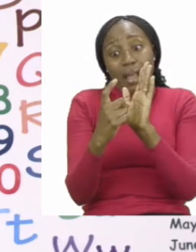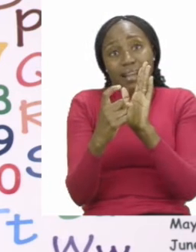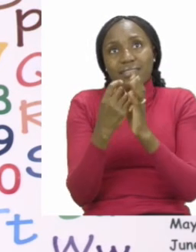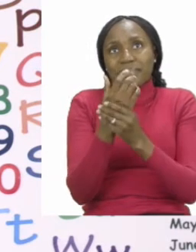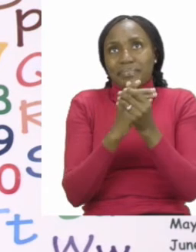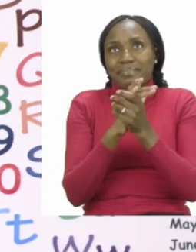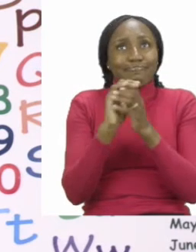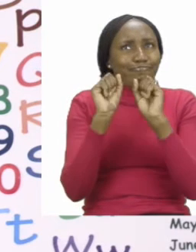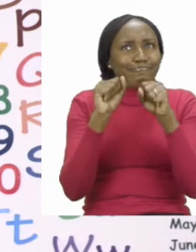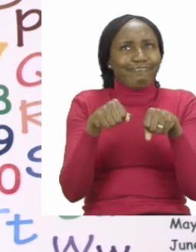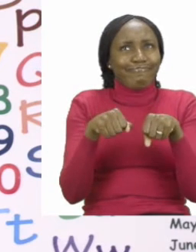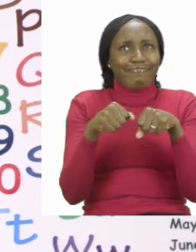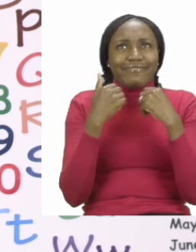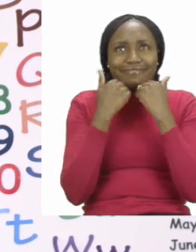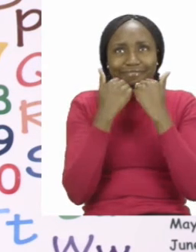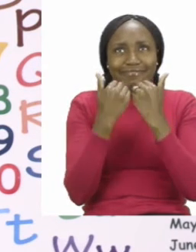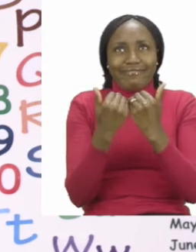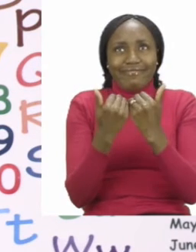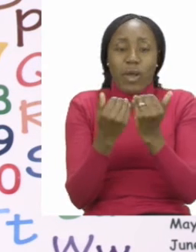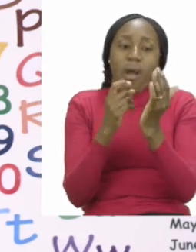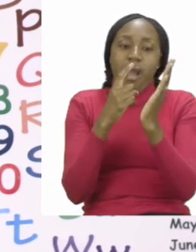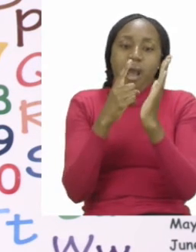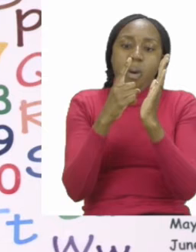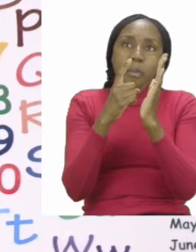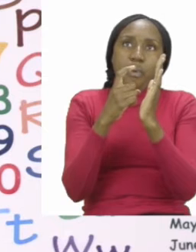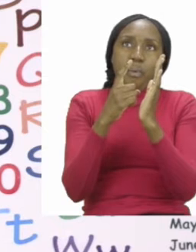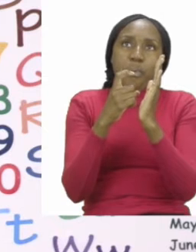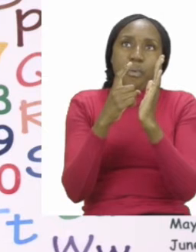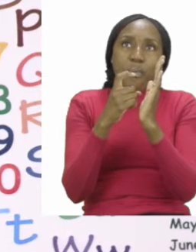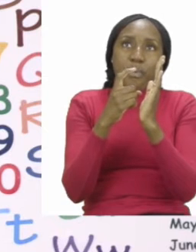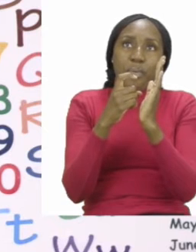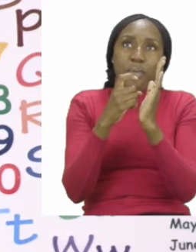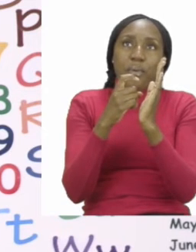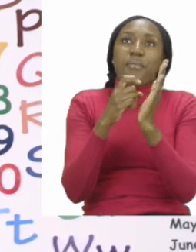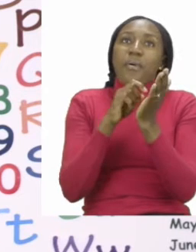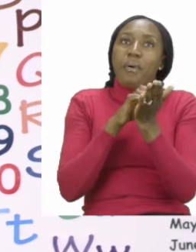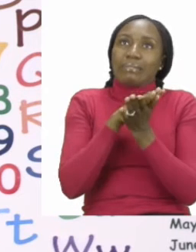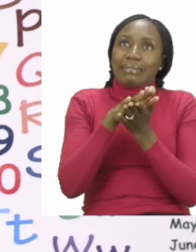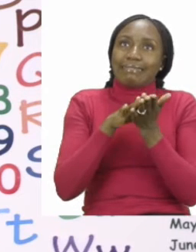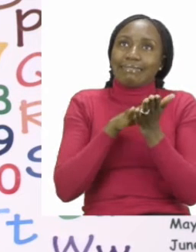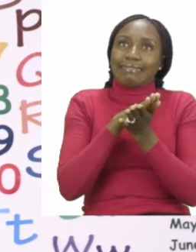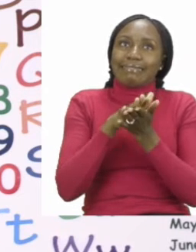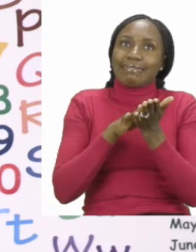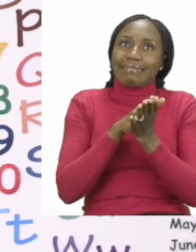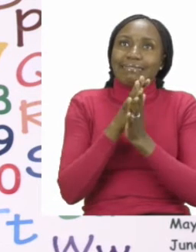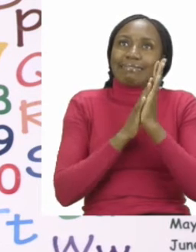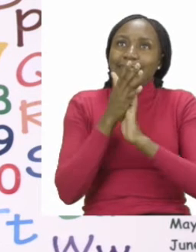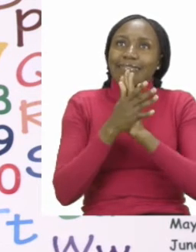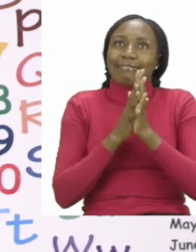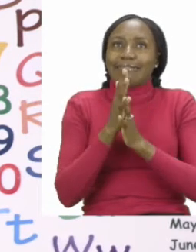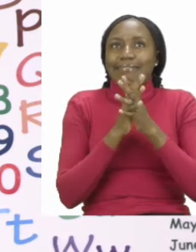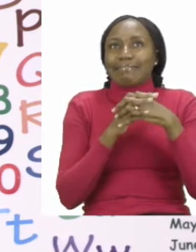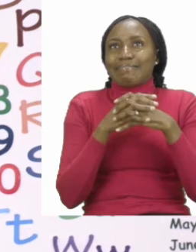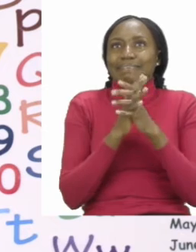sanitize. Remember to put a generous amount of sanitizer on your hands and rub it in